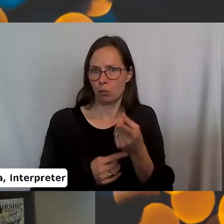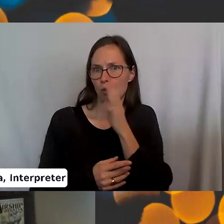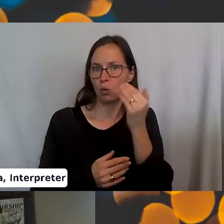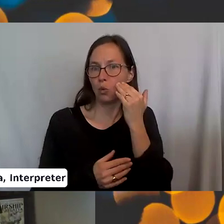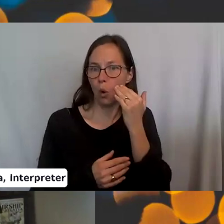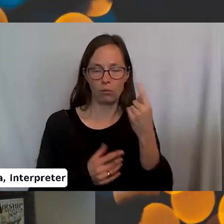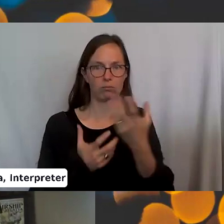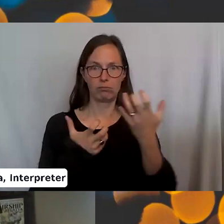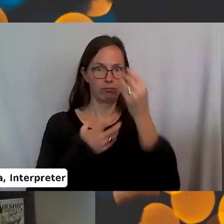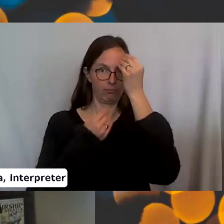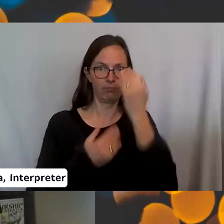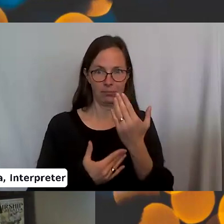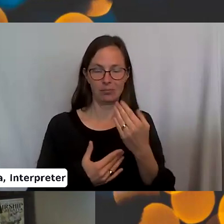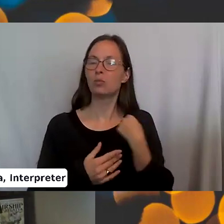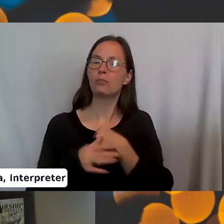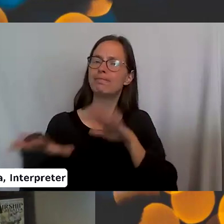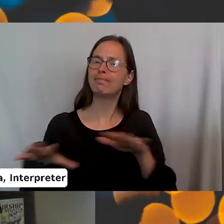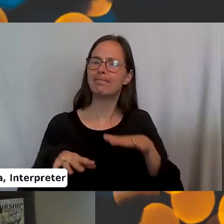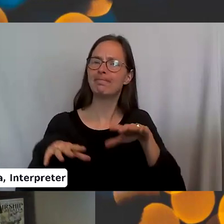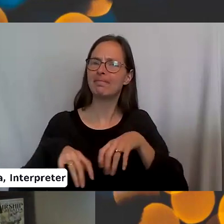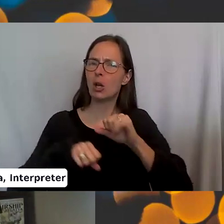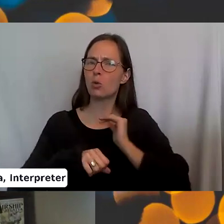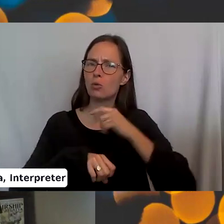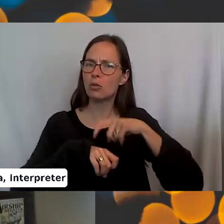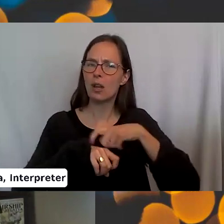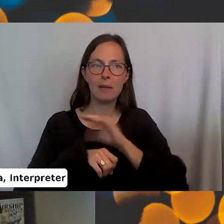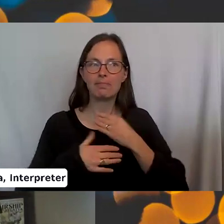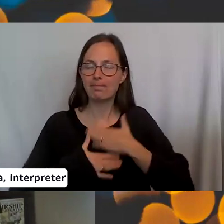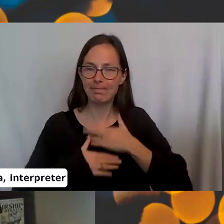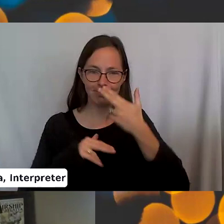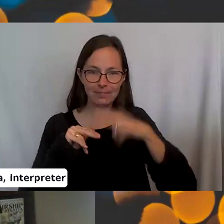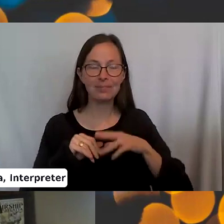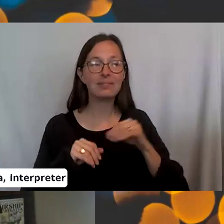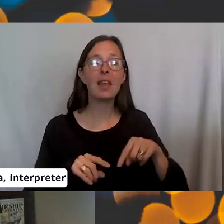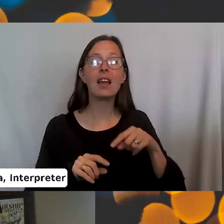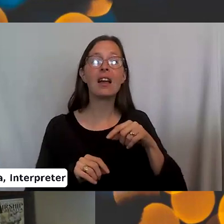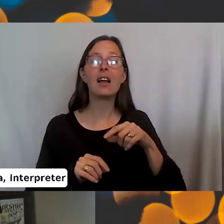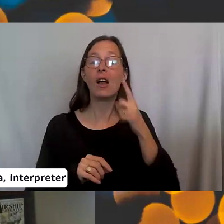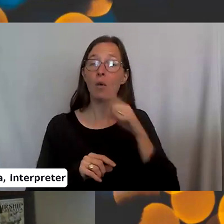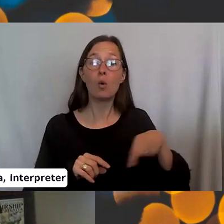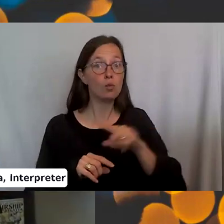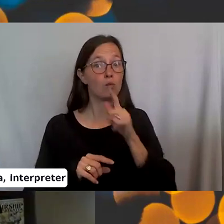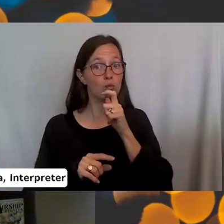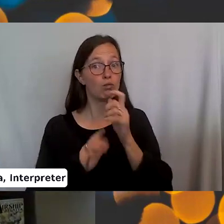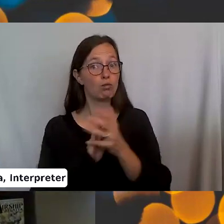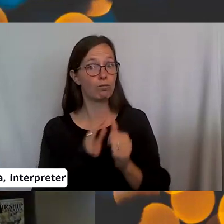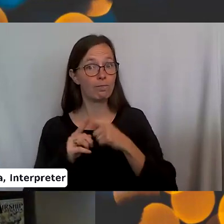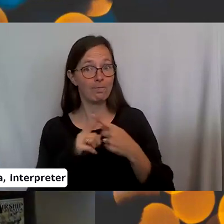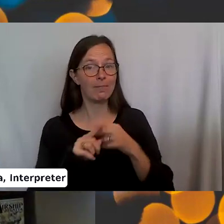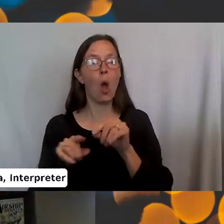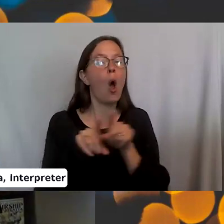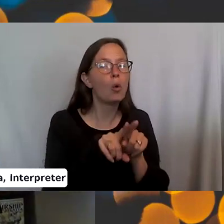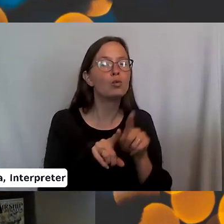and we get to have some fun. This is in particular for those of you, not only for the knitters, but those of you in the SPN family.